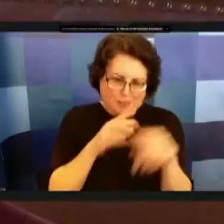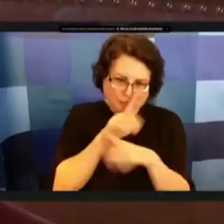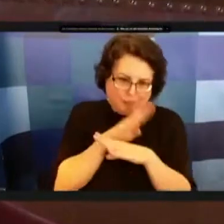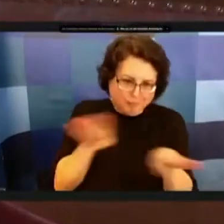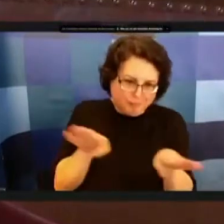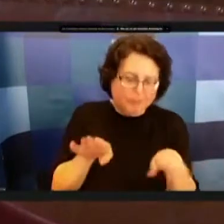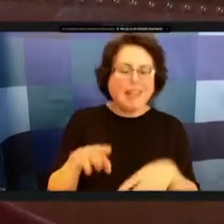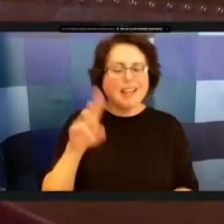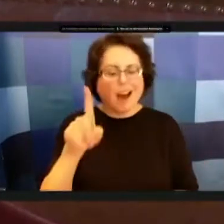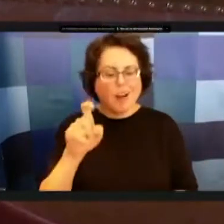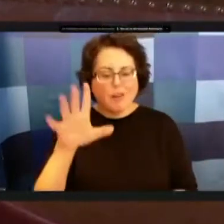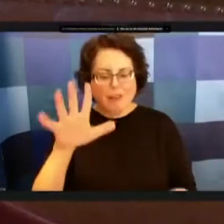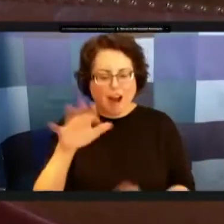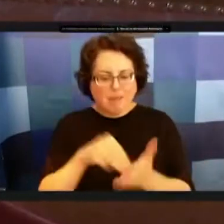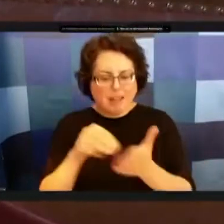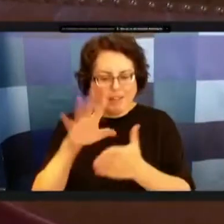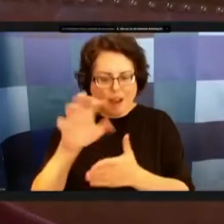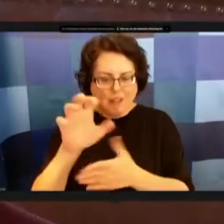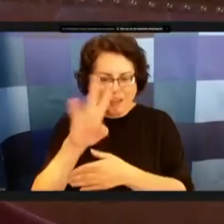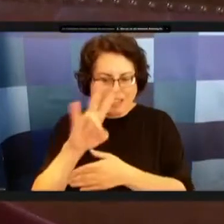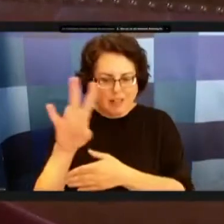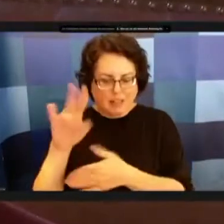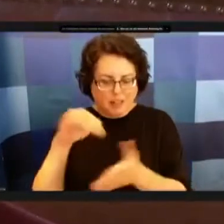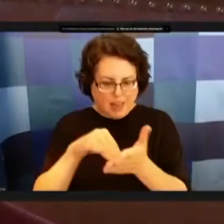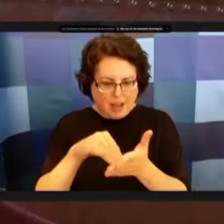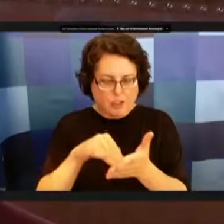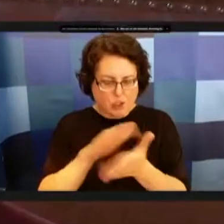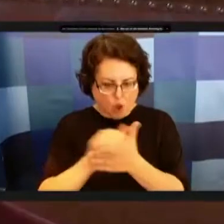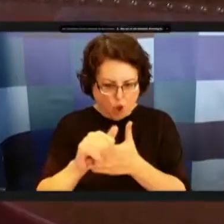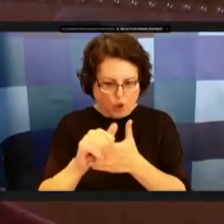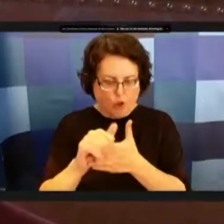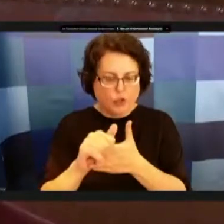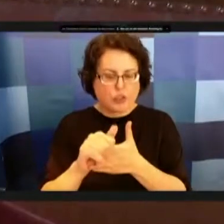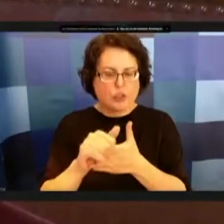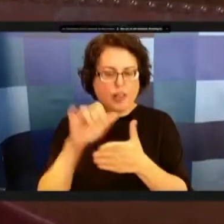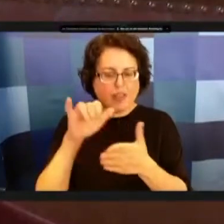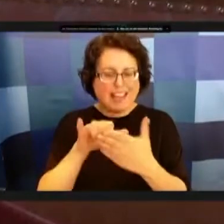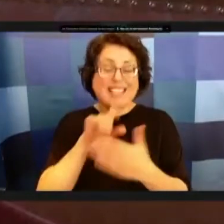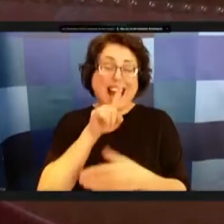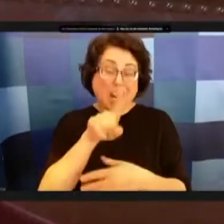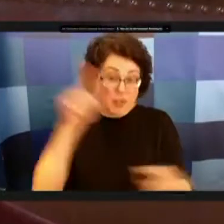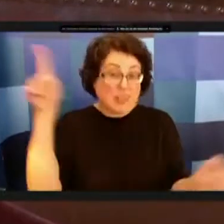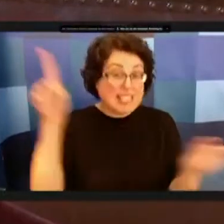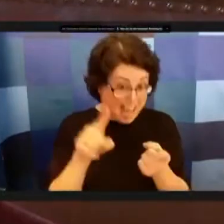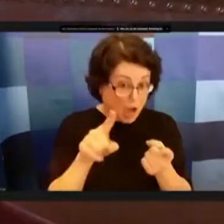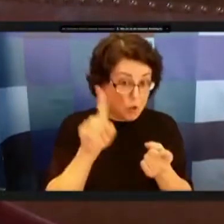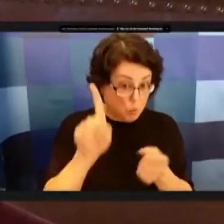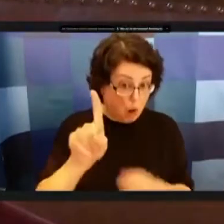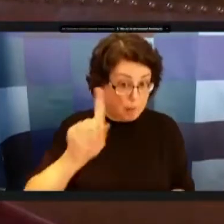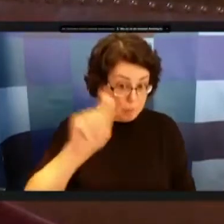million five hundred and seventy seven thousand dollars uh that's actually down down uh one percent